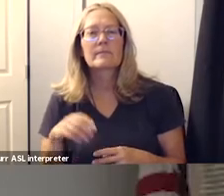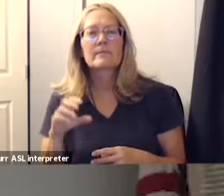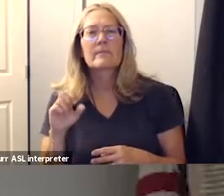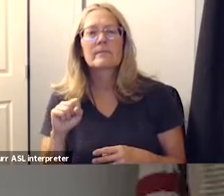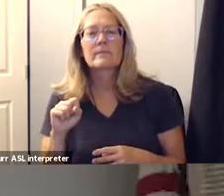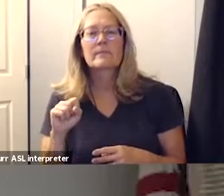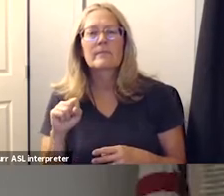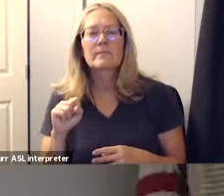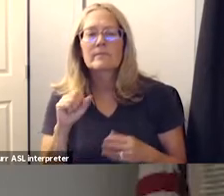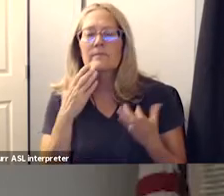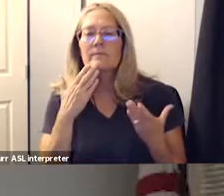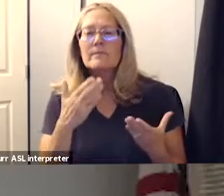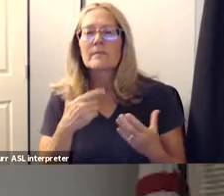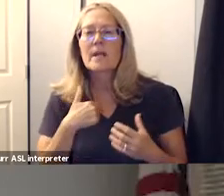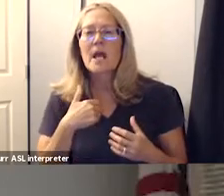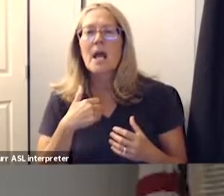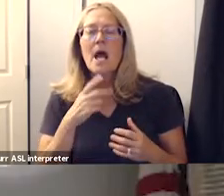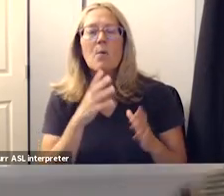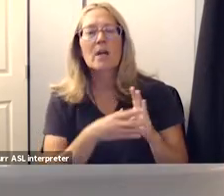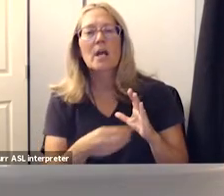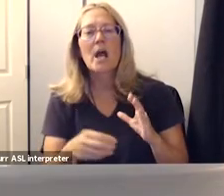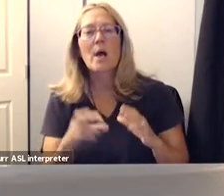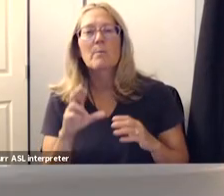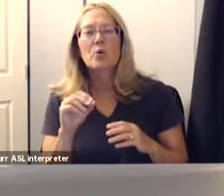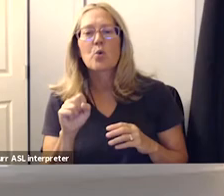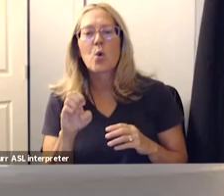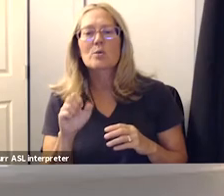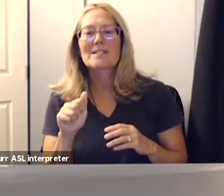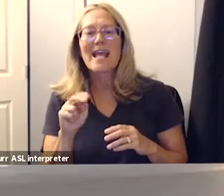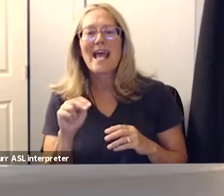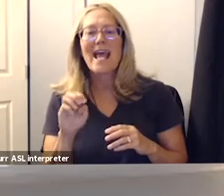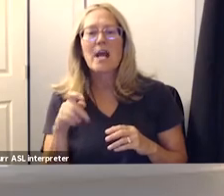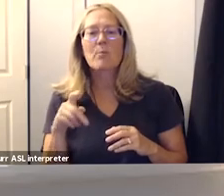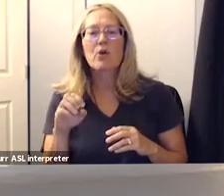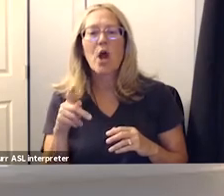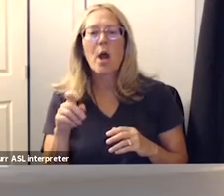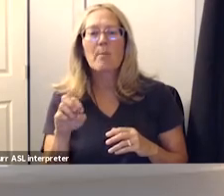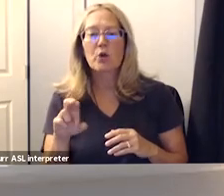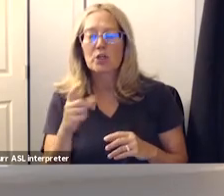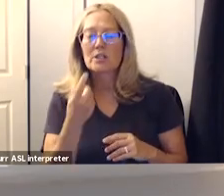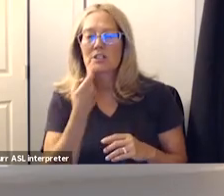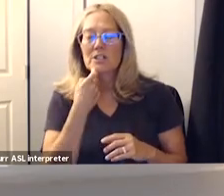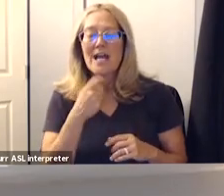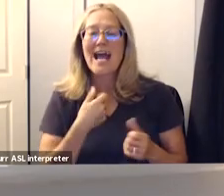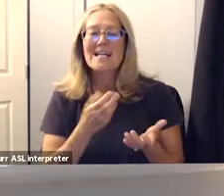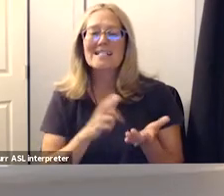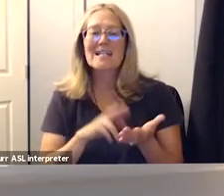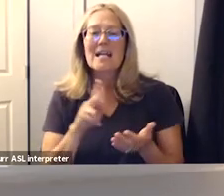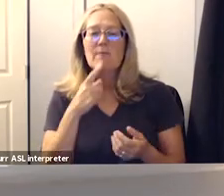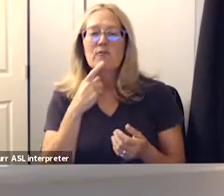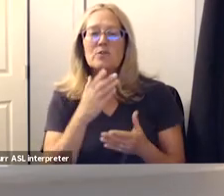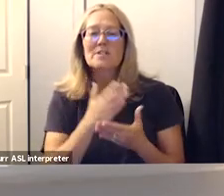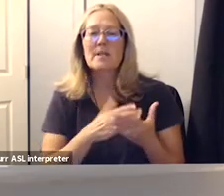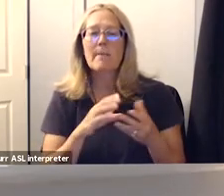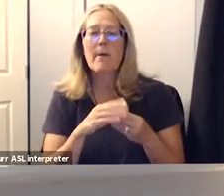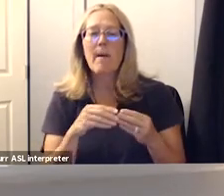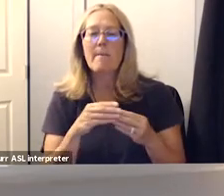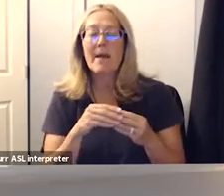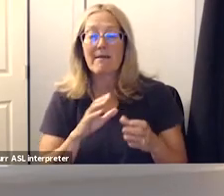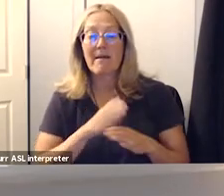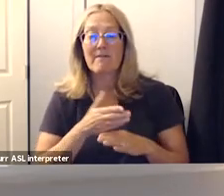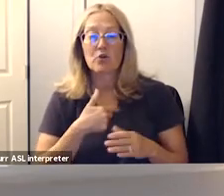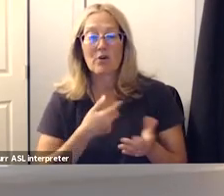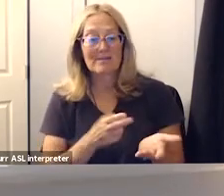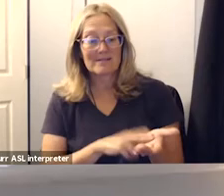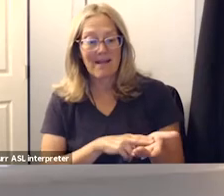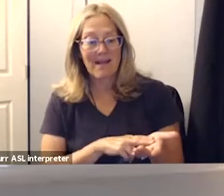hi thank you i want to echo what roseanne crawford just said you know um i signed up for public comment and after i